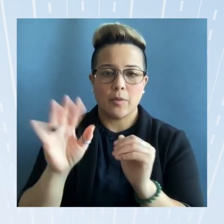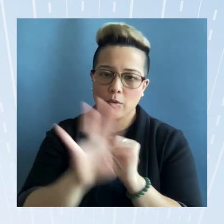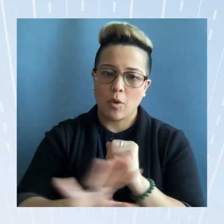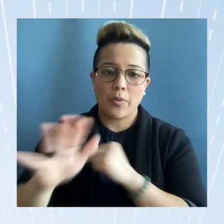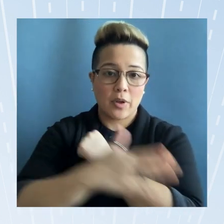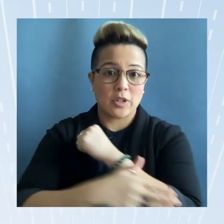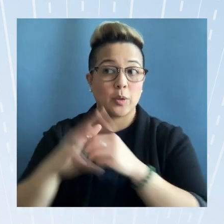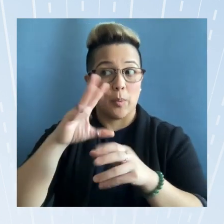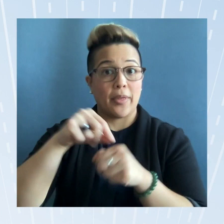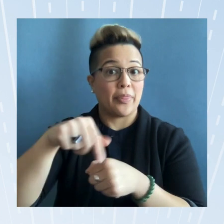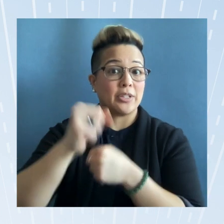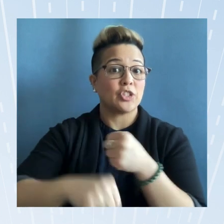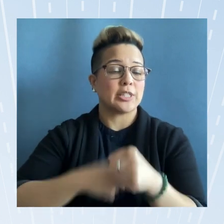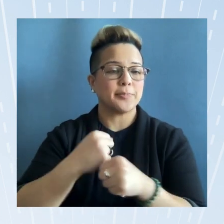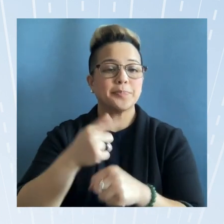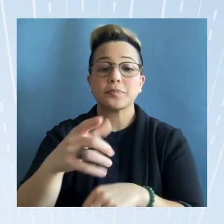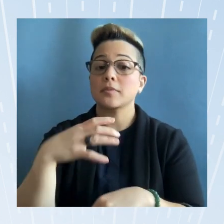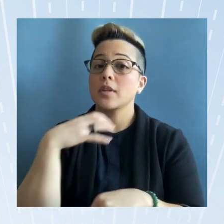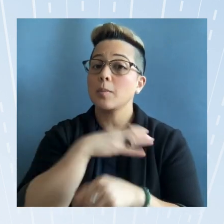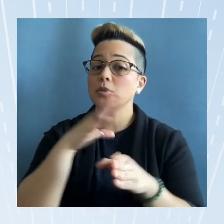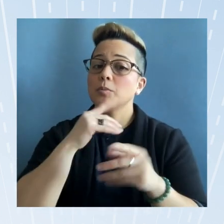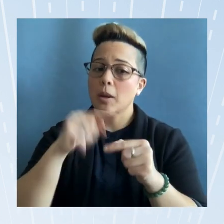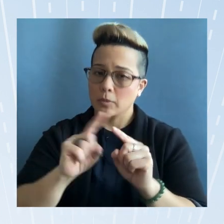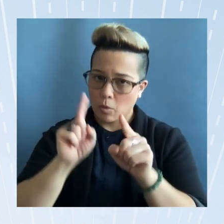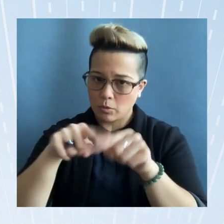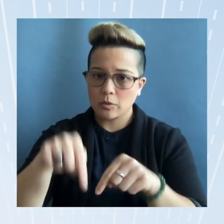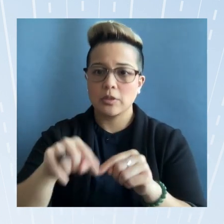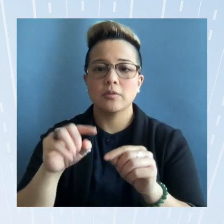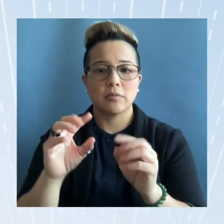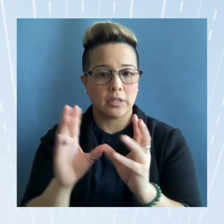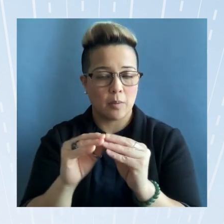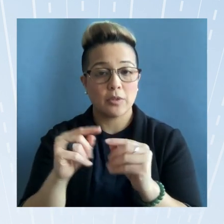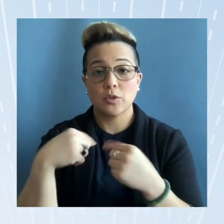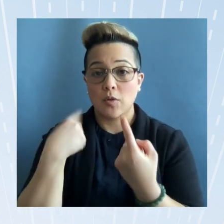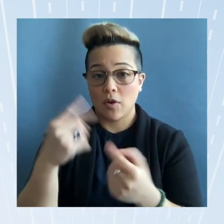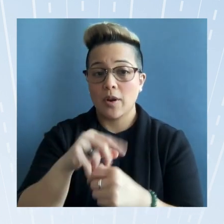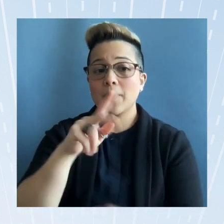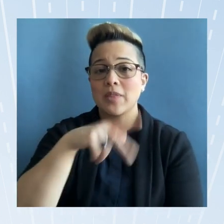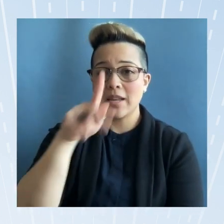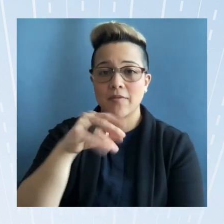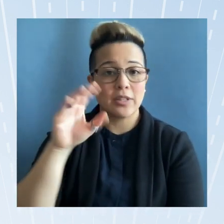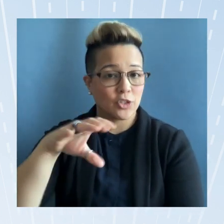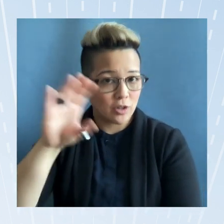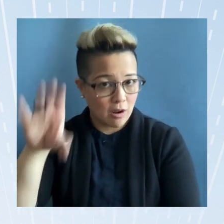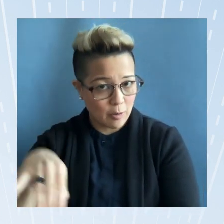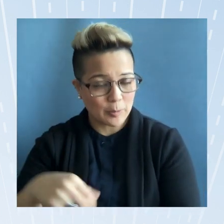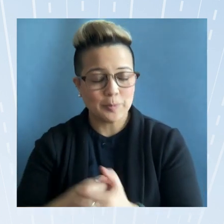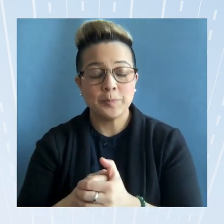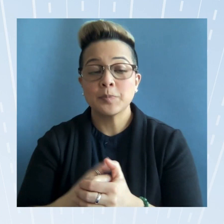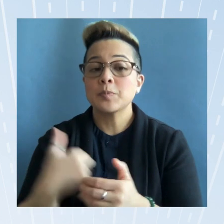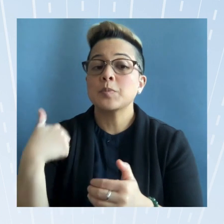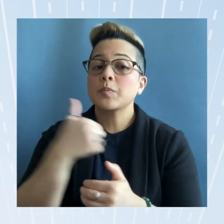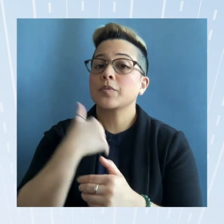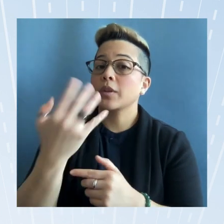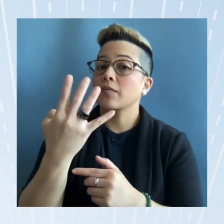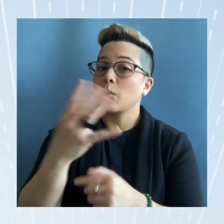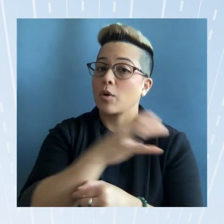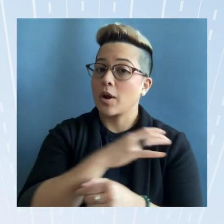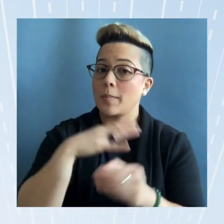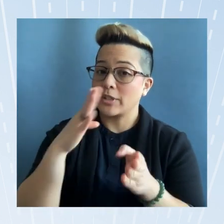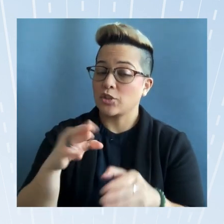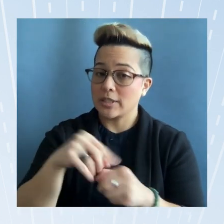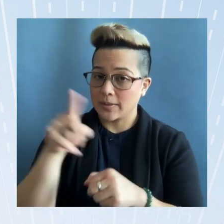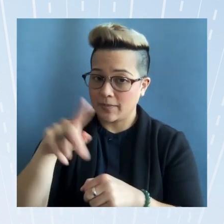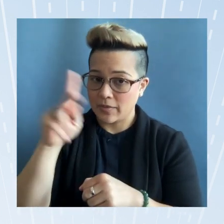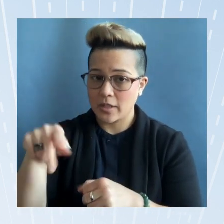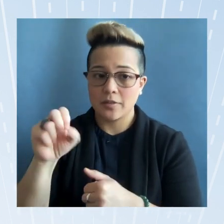commissioners have been able to attend the summit so far in philadelphia and chicago we had four commissioners in philadelphia